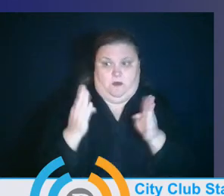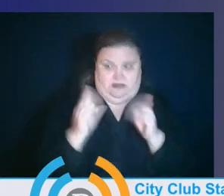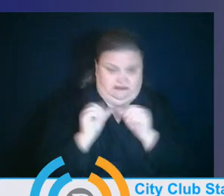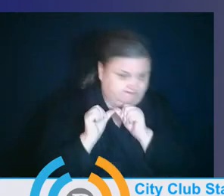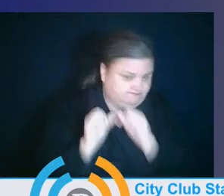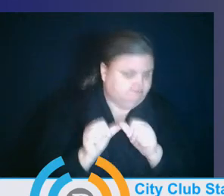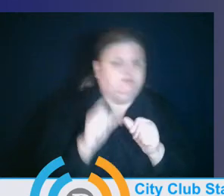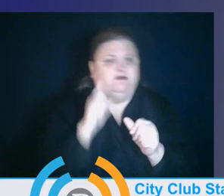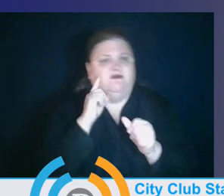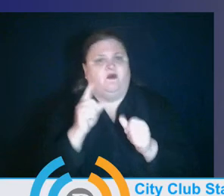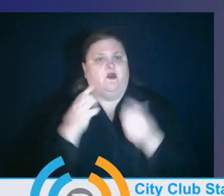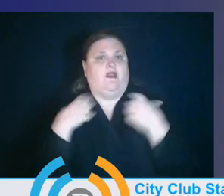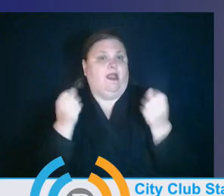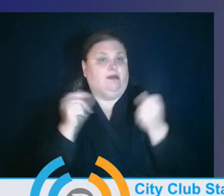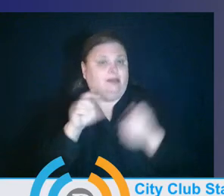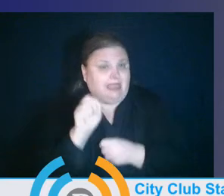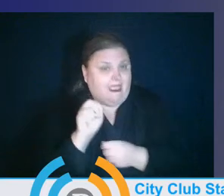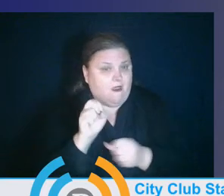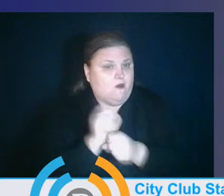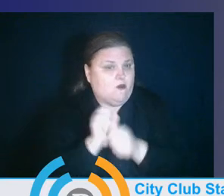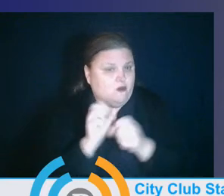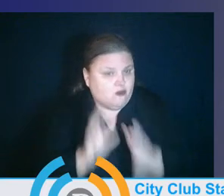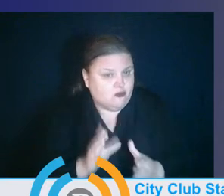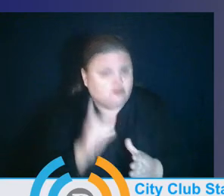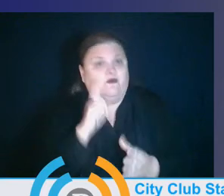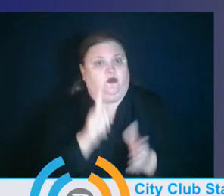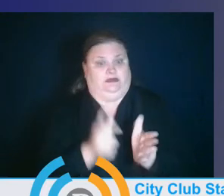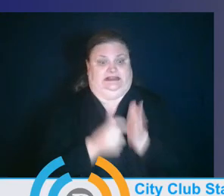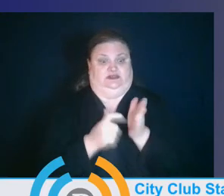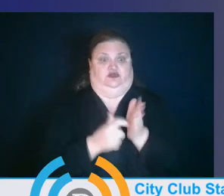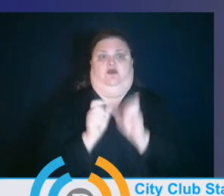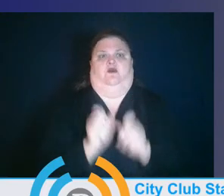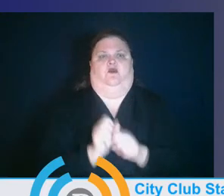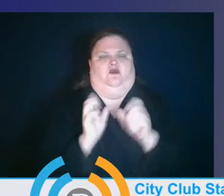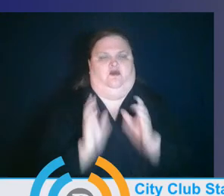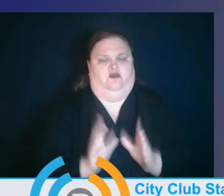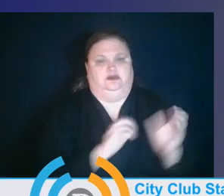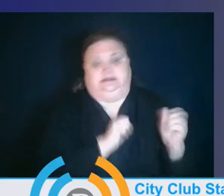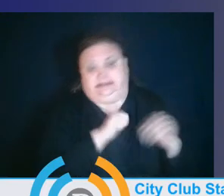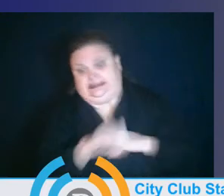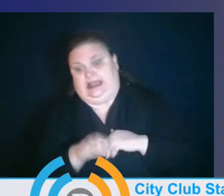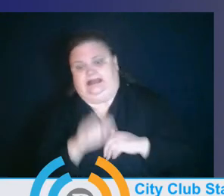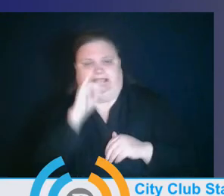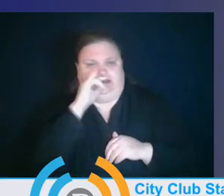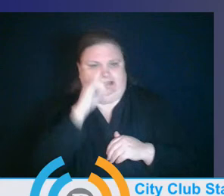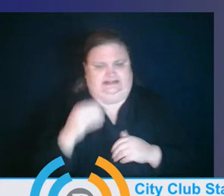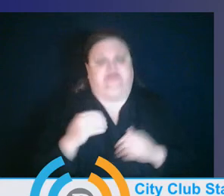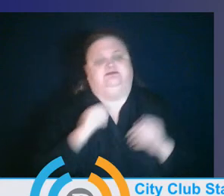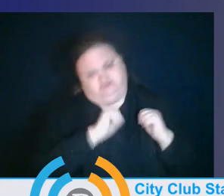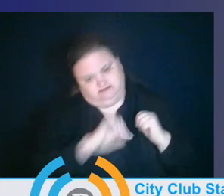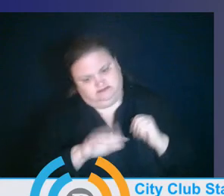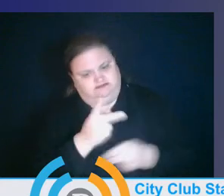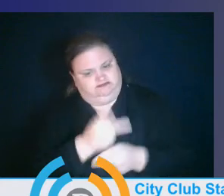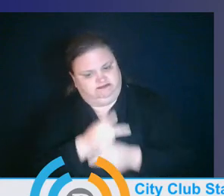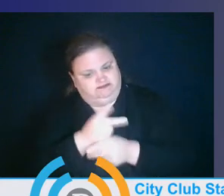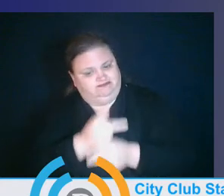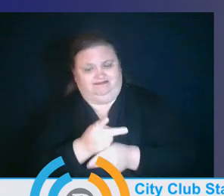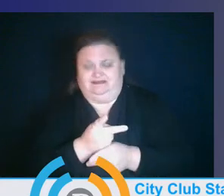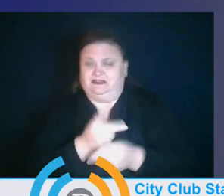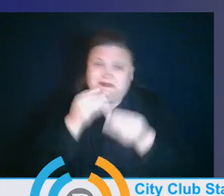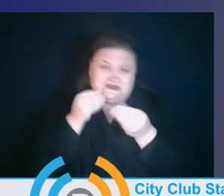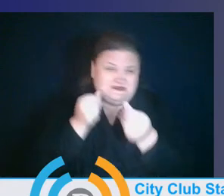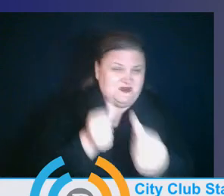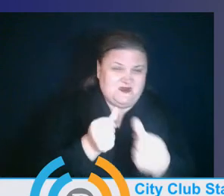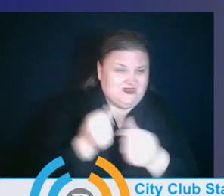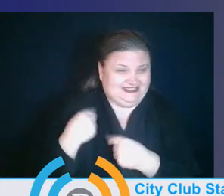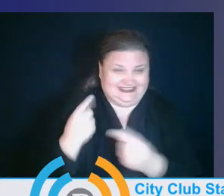workers and other essential workers to have a place for their young children to go. Now I know it was an all smooth sailing from day one, so I